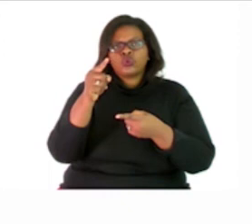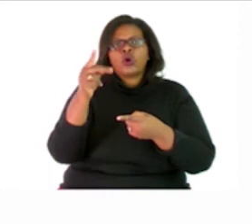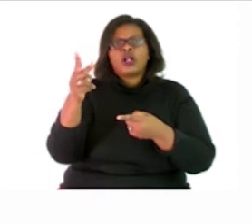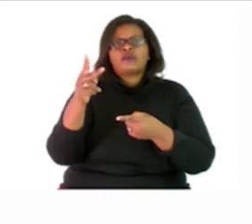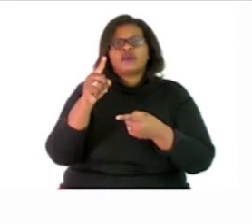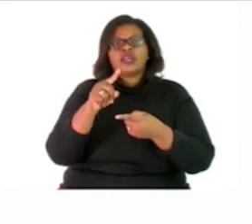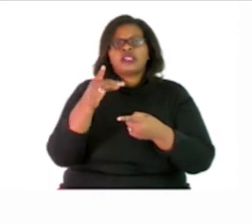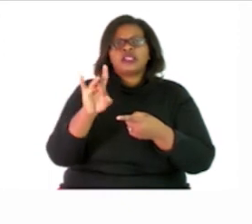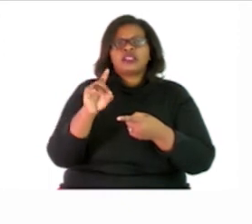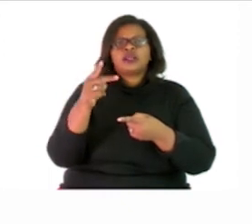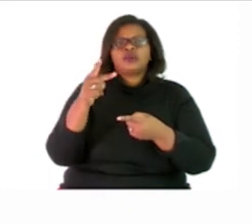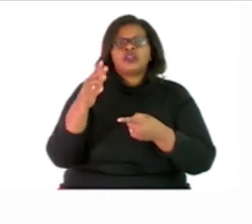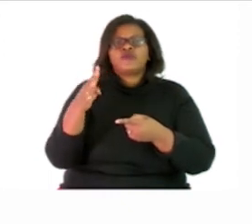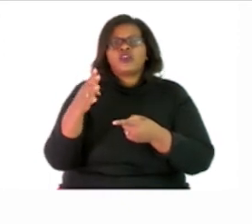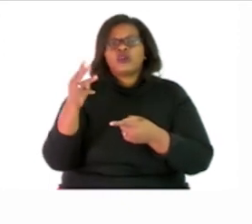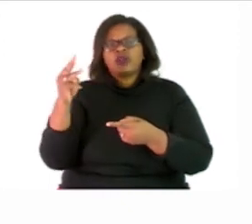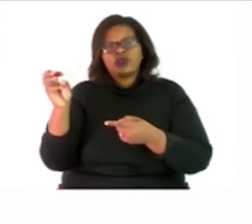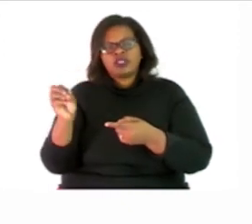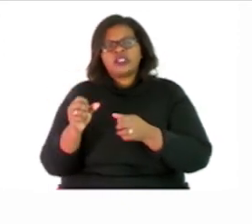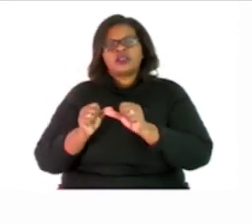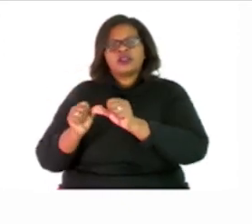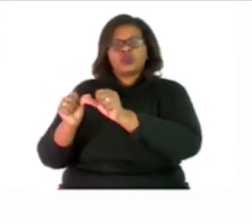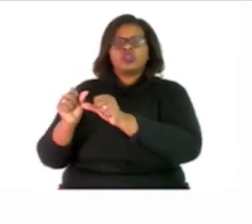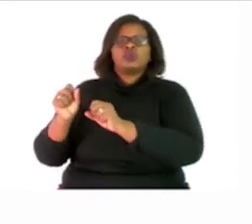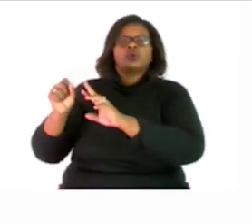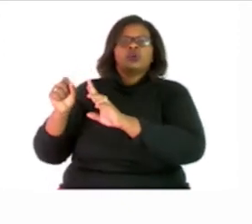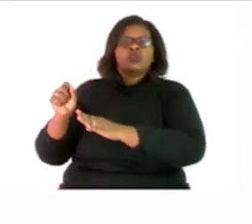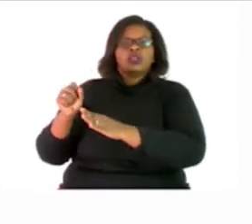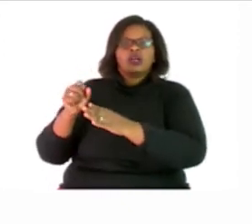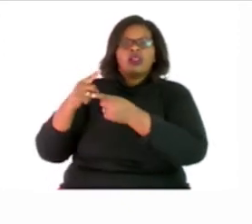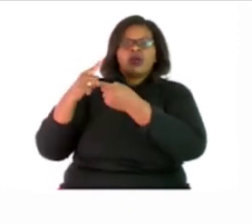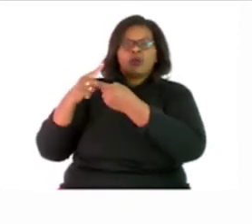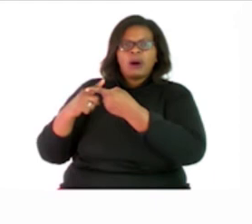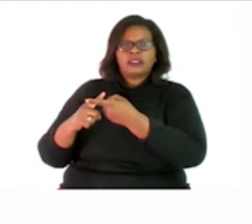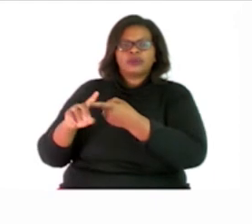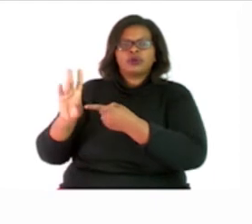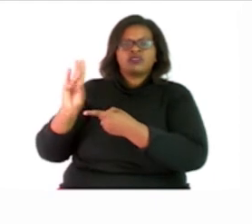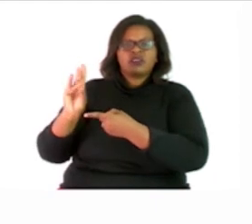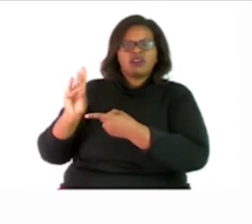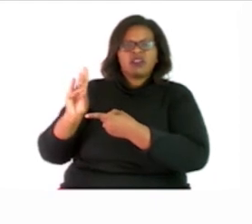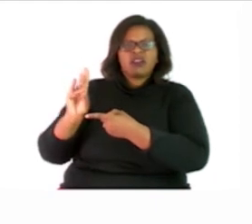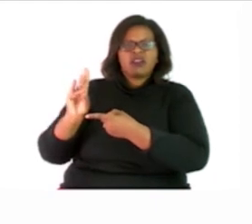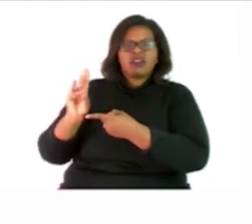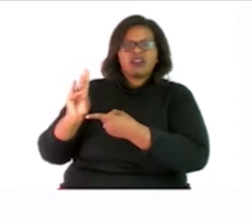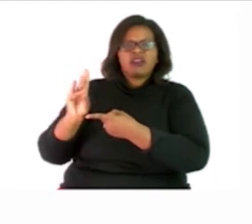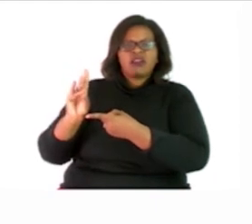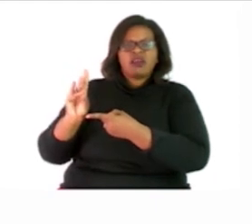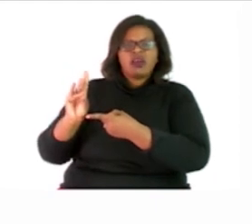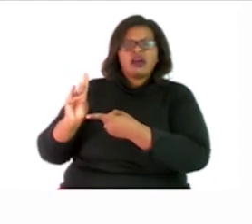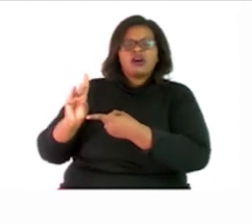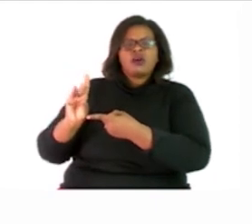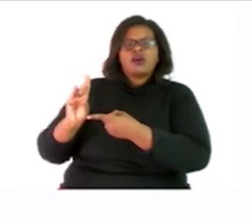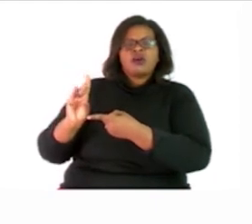24 and 30 and it goes. The last one is multiples of 7